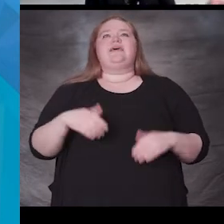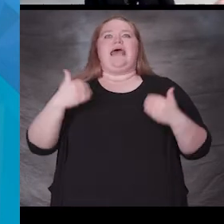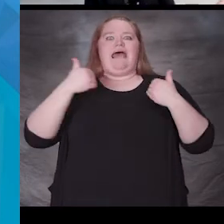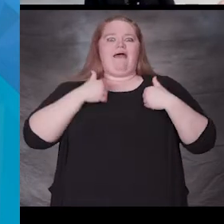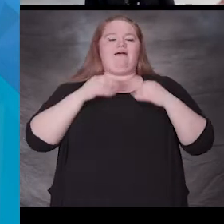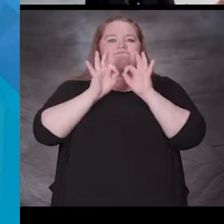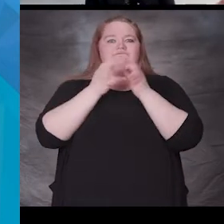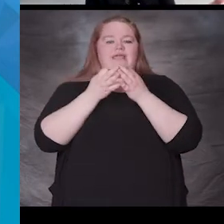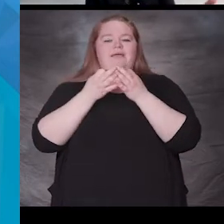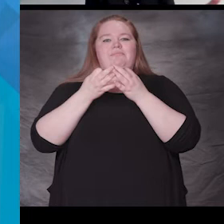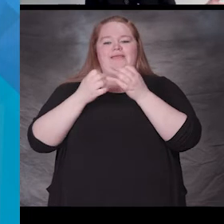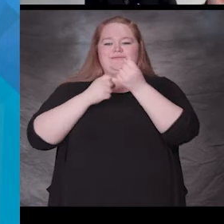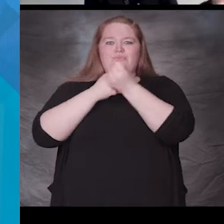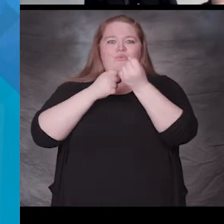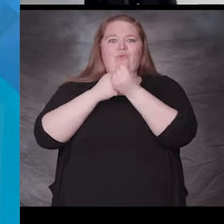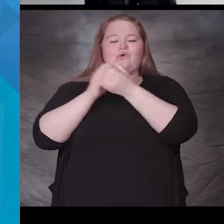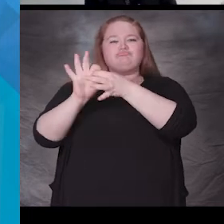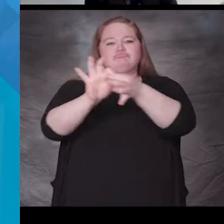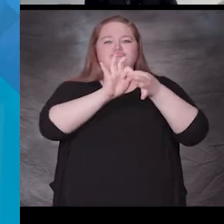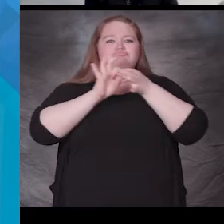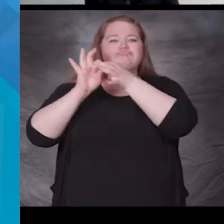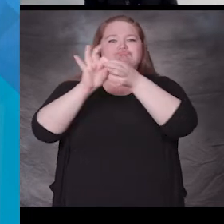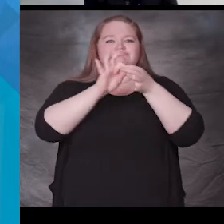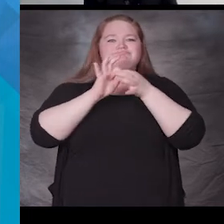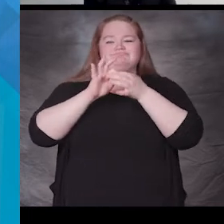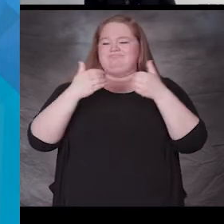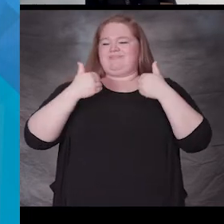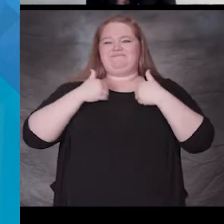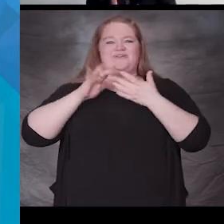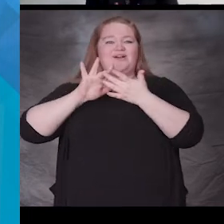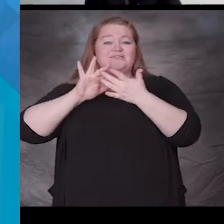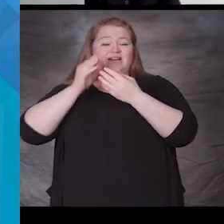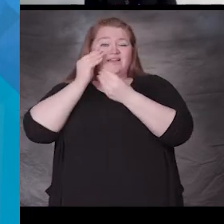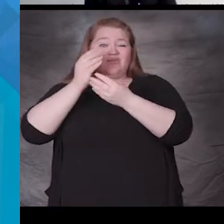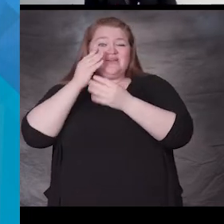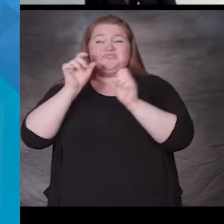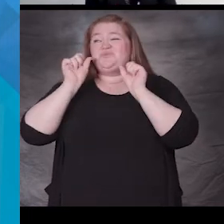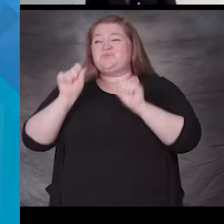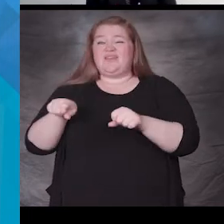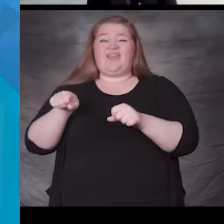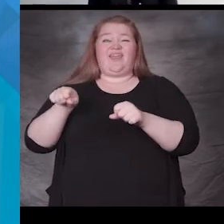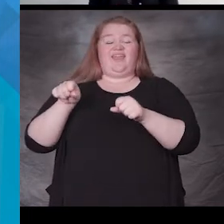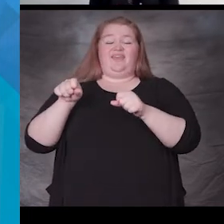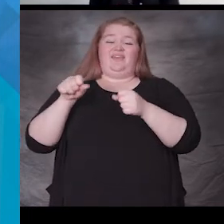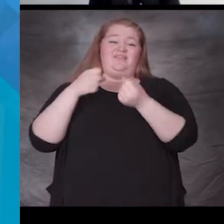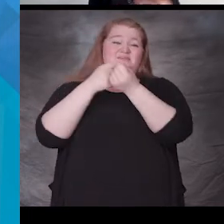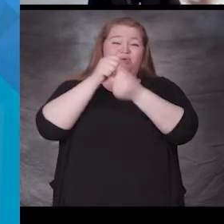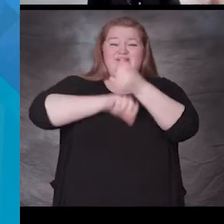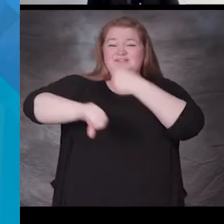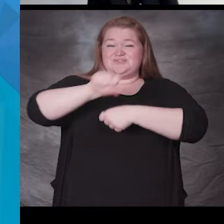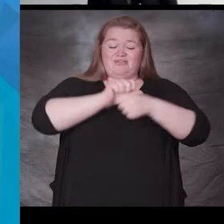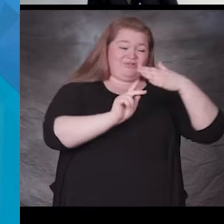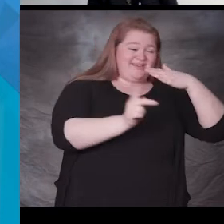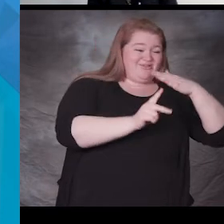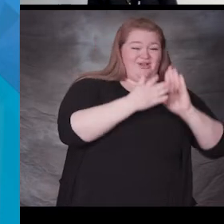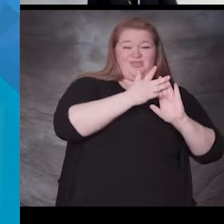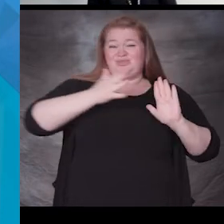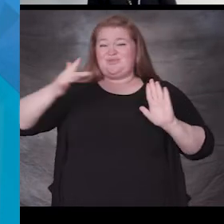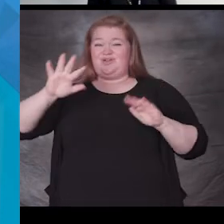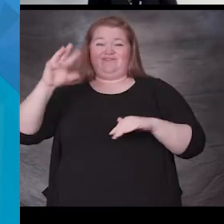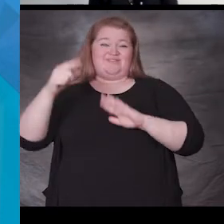that follows your child's path from kindergarten all the way through fifth grade through their